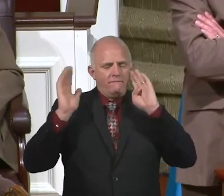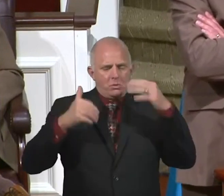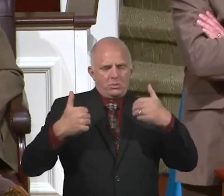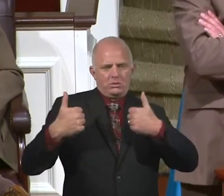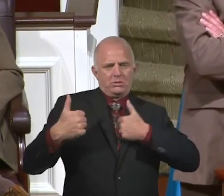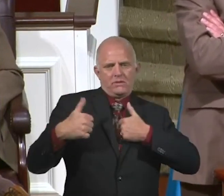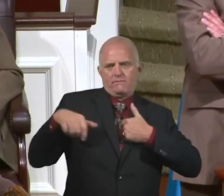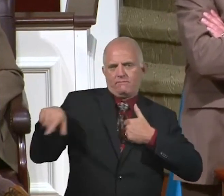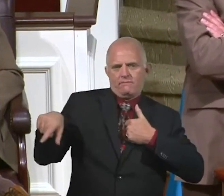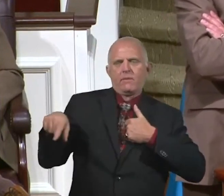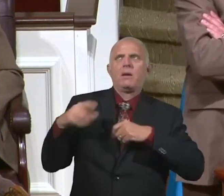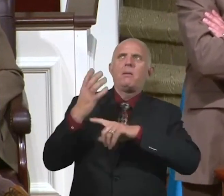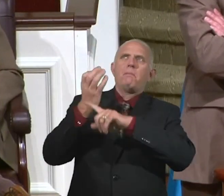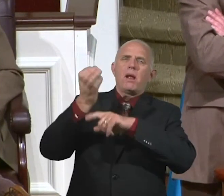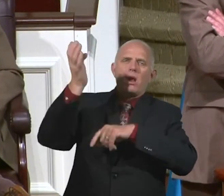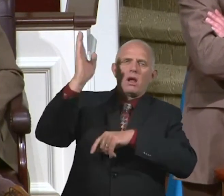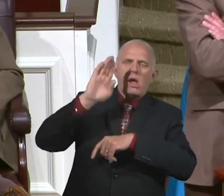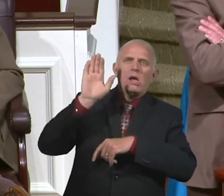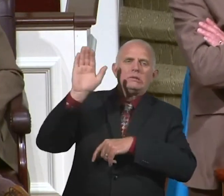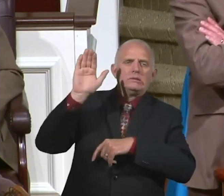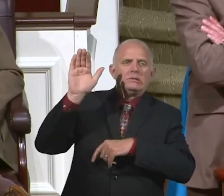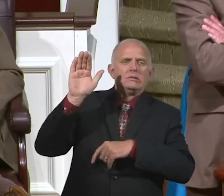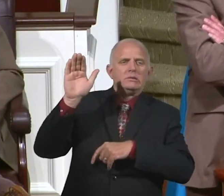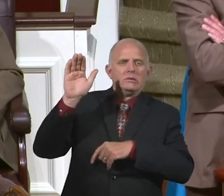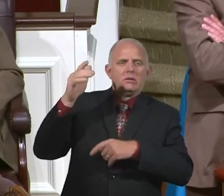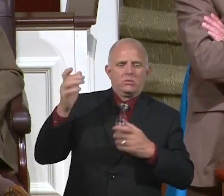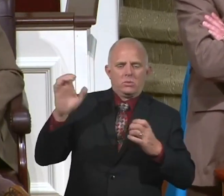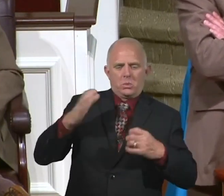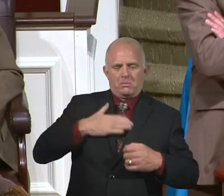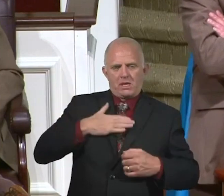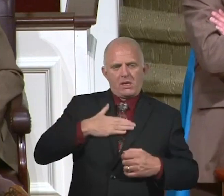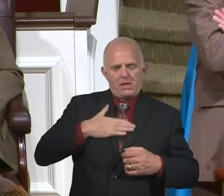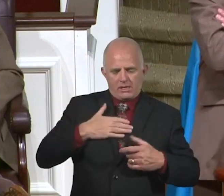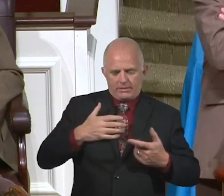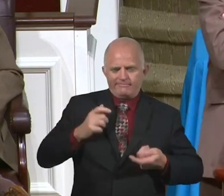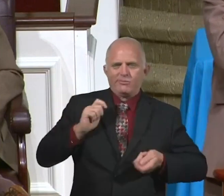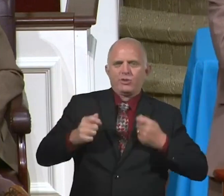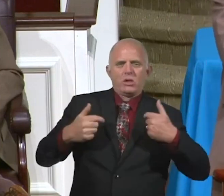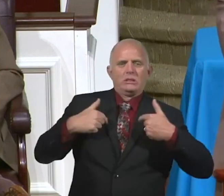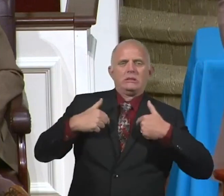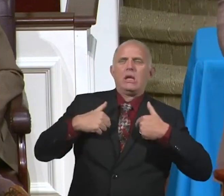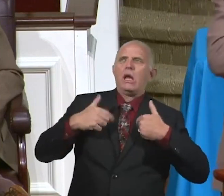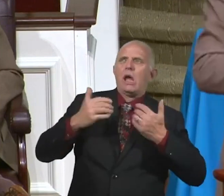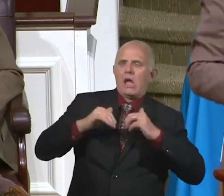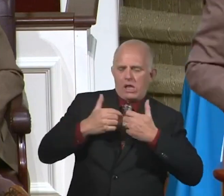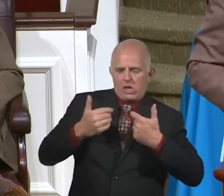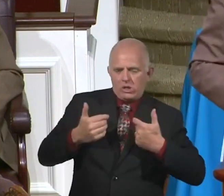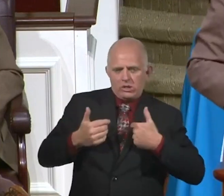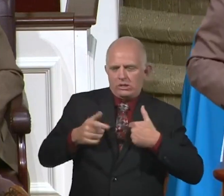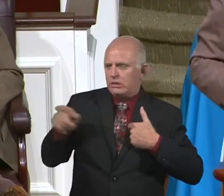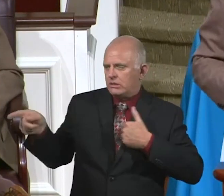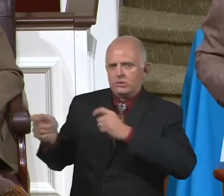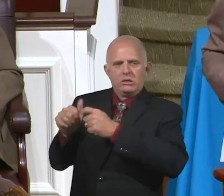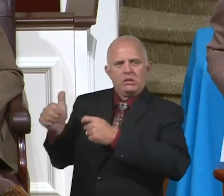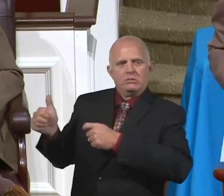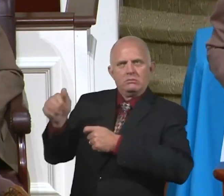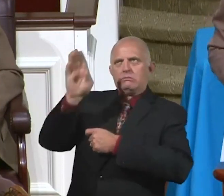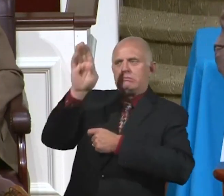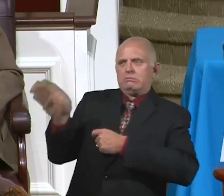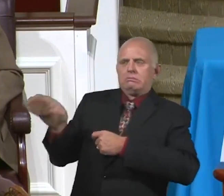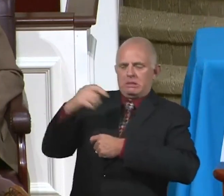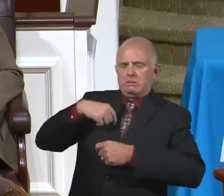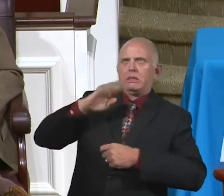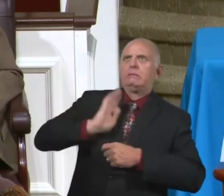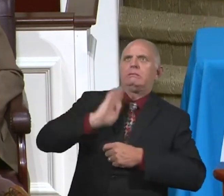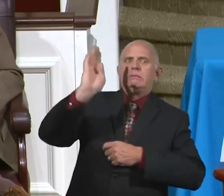and began to do their stuff and God began to do his stuff. He tells me, he said, be long-suffering with people, with doctrine, with truth.